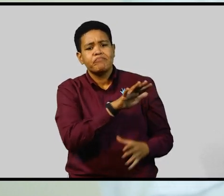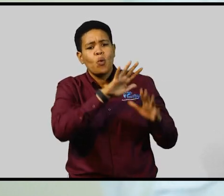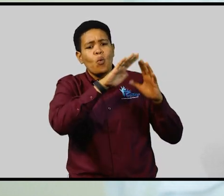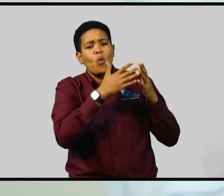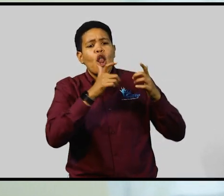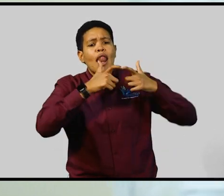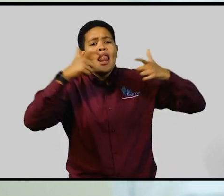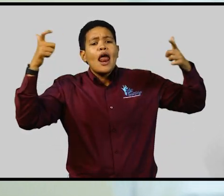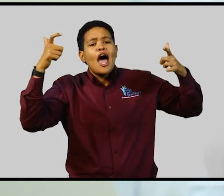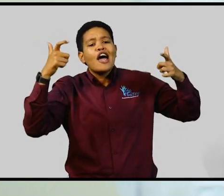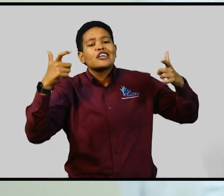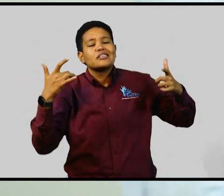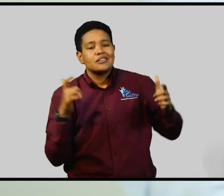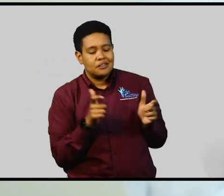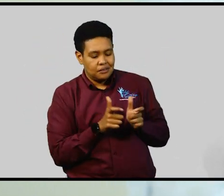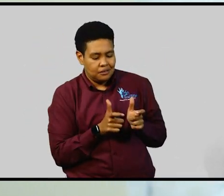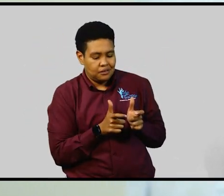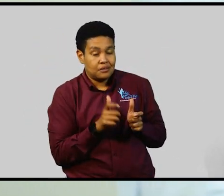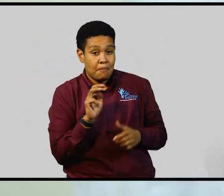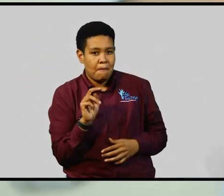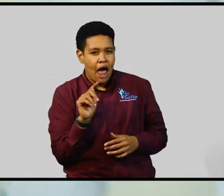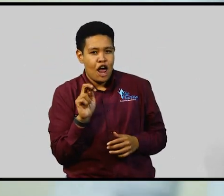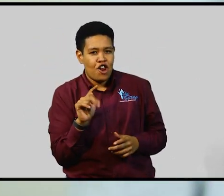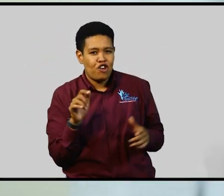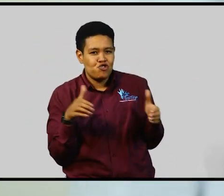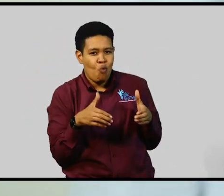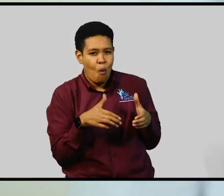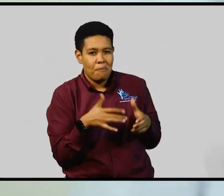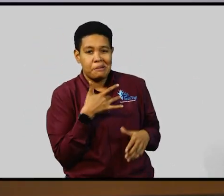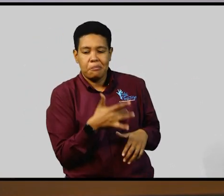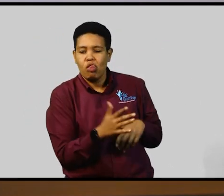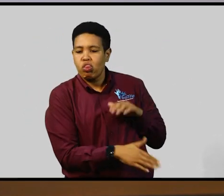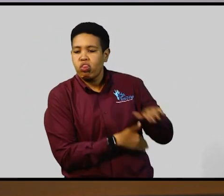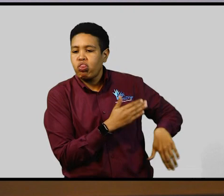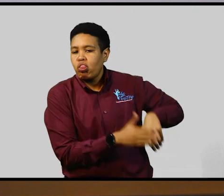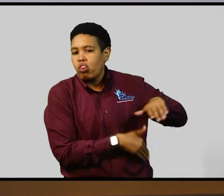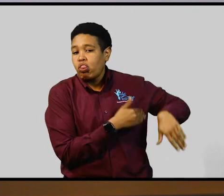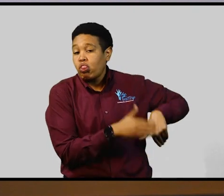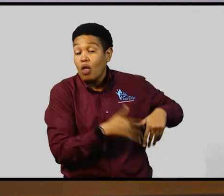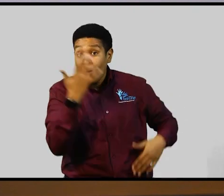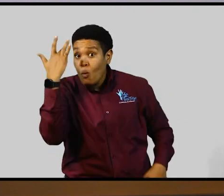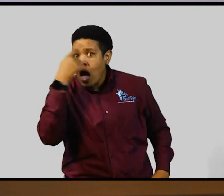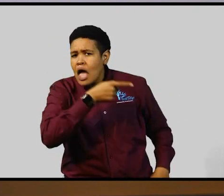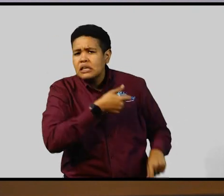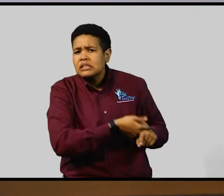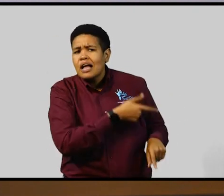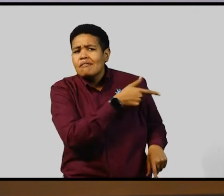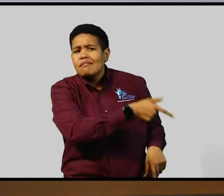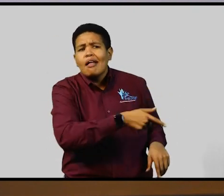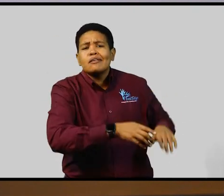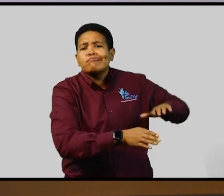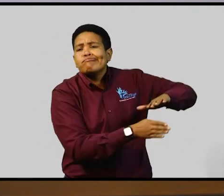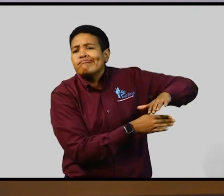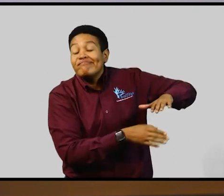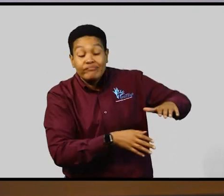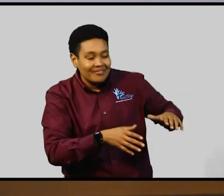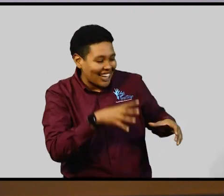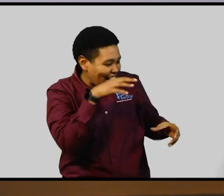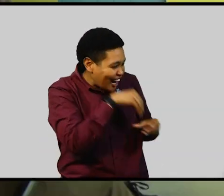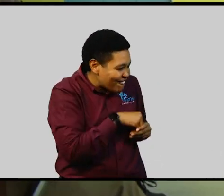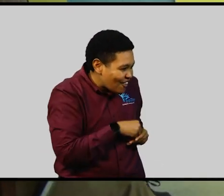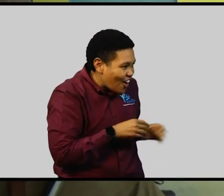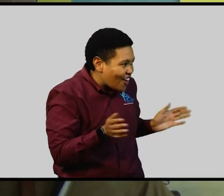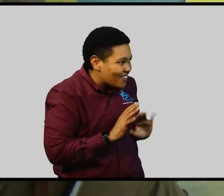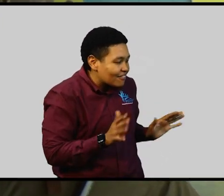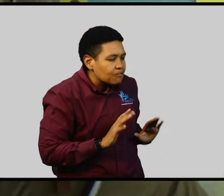world's largest minority groups. And they are marginalized because of their exclusion from